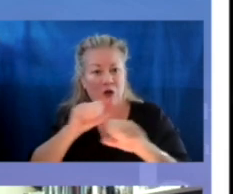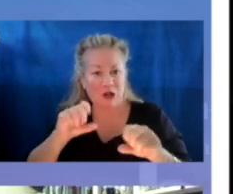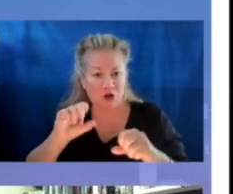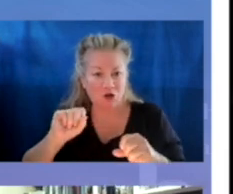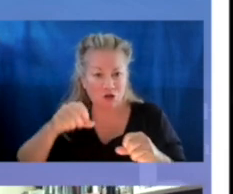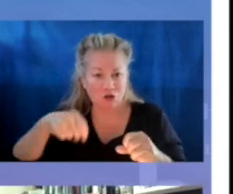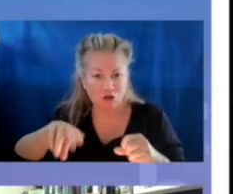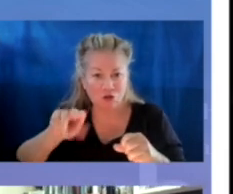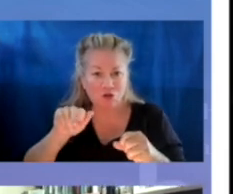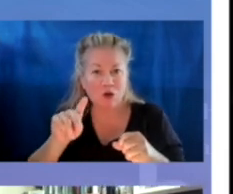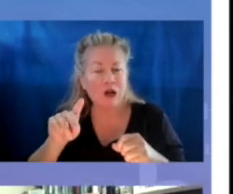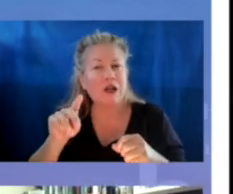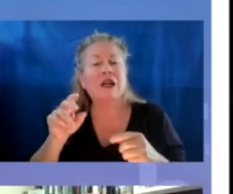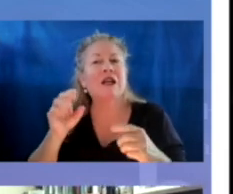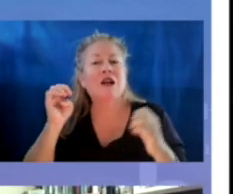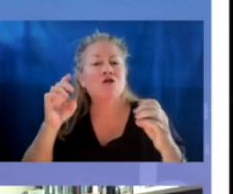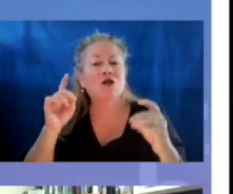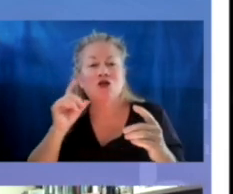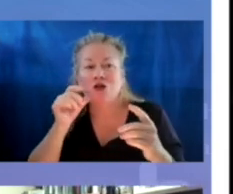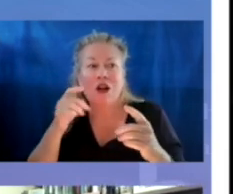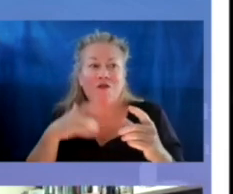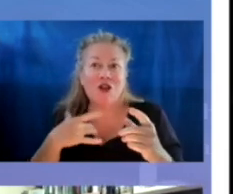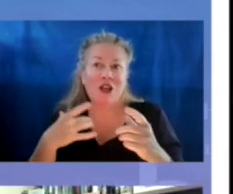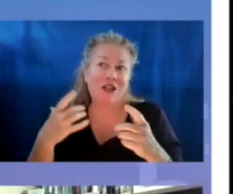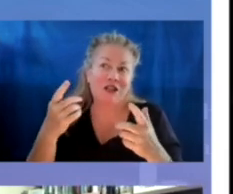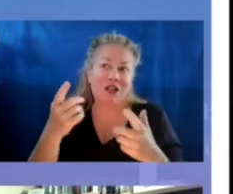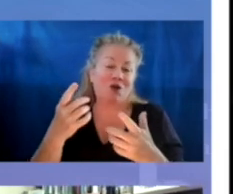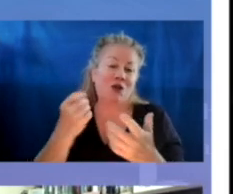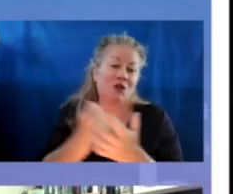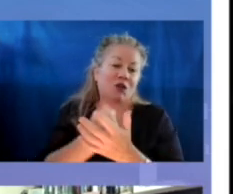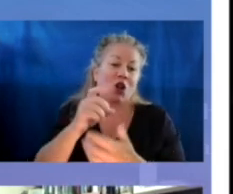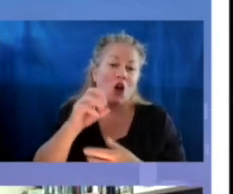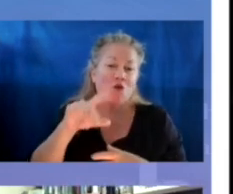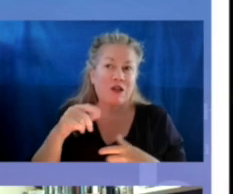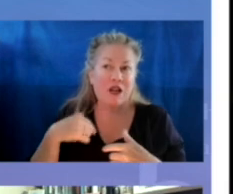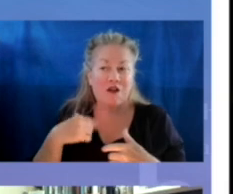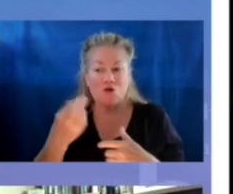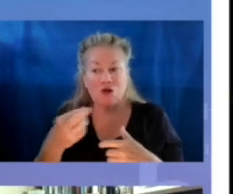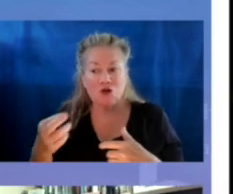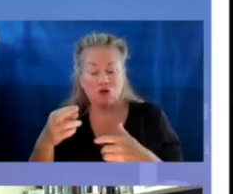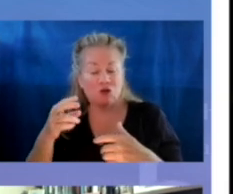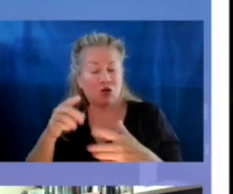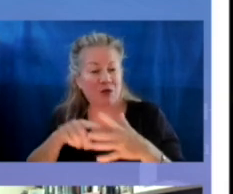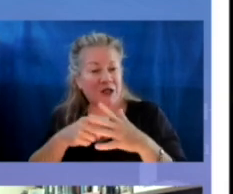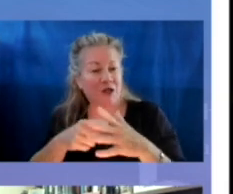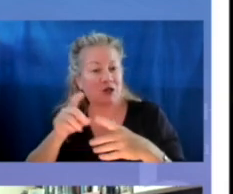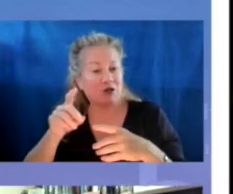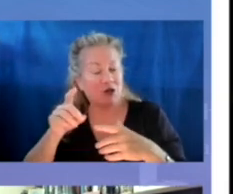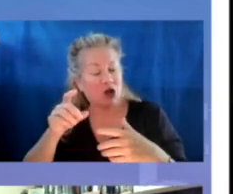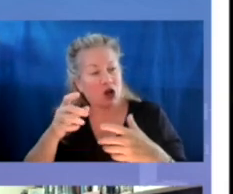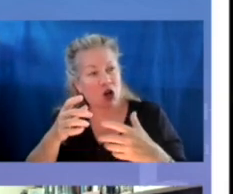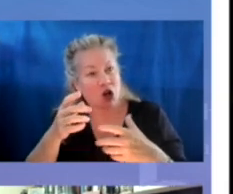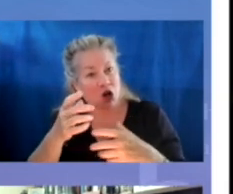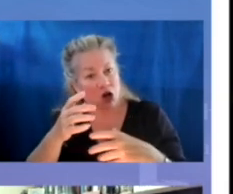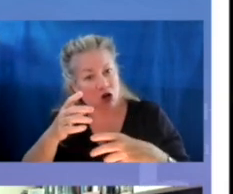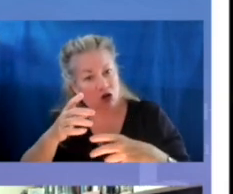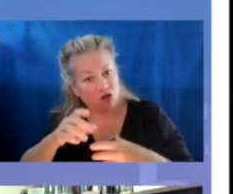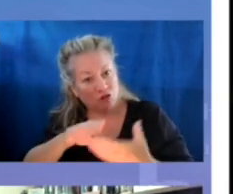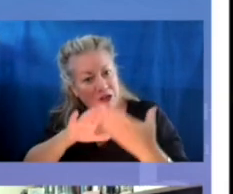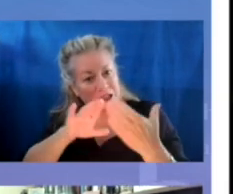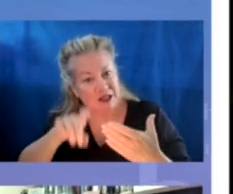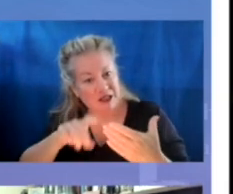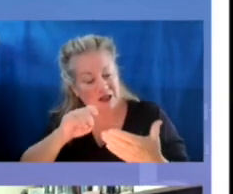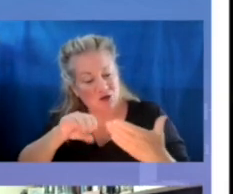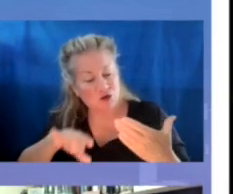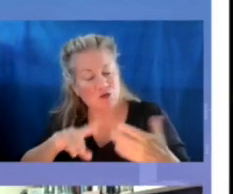and educators shouldn't feel like they won the lottery just when they get the resources that they need to begin to address the needs of our students. Nonetheless,